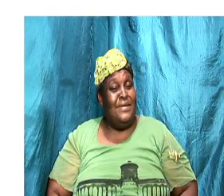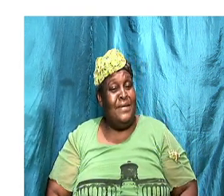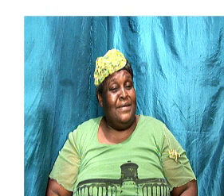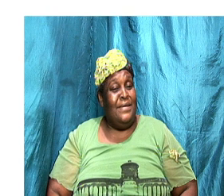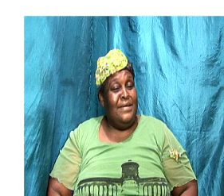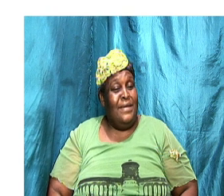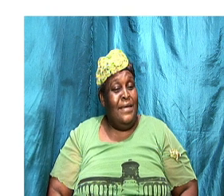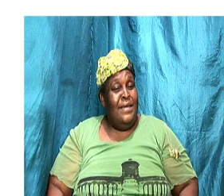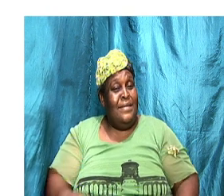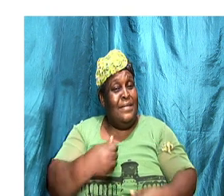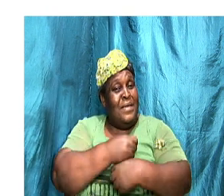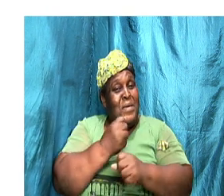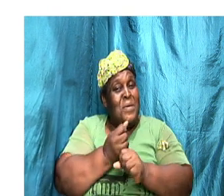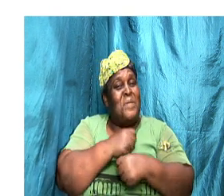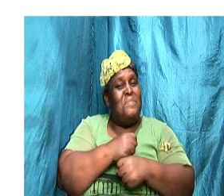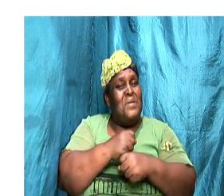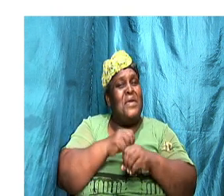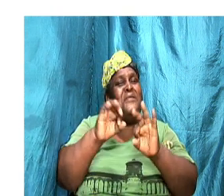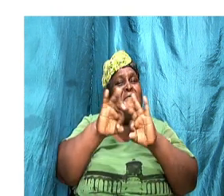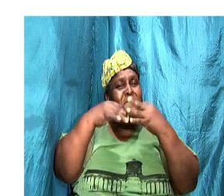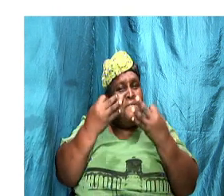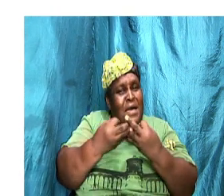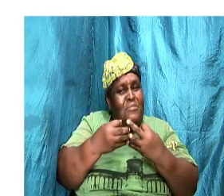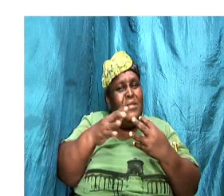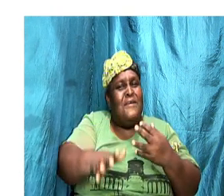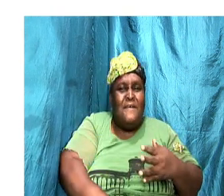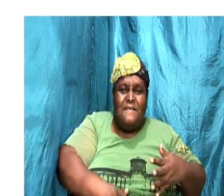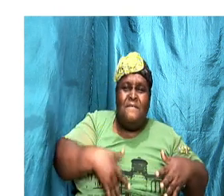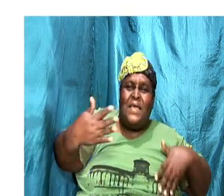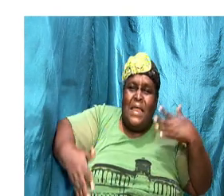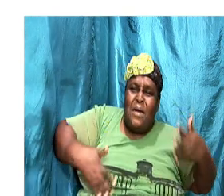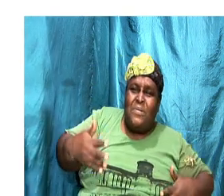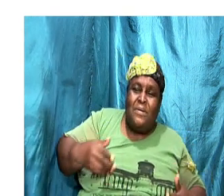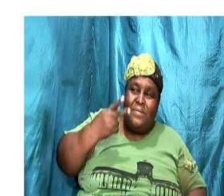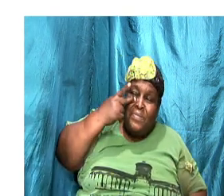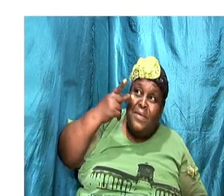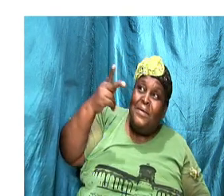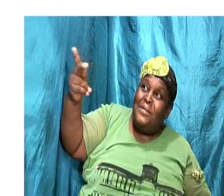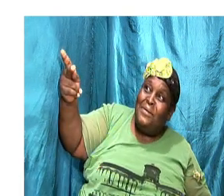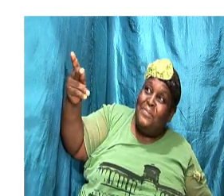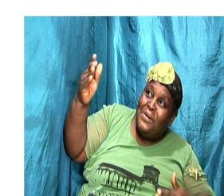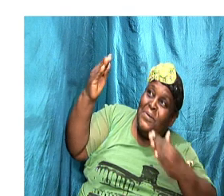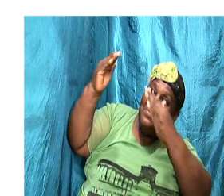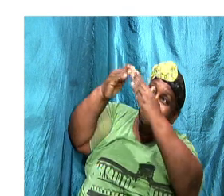bring a little peace to mind something that look nice man